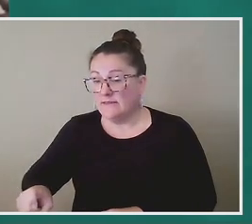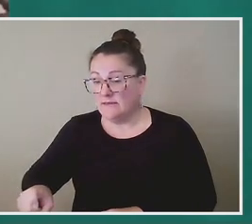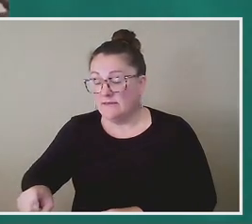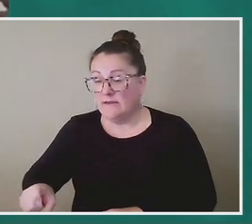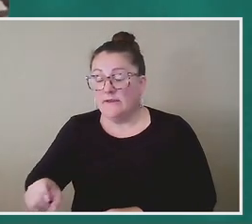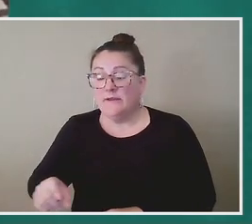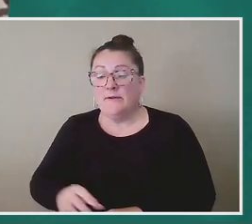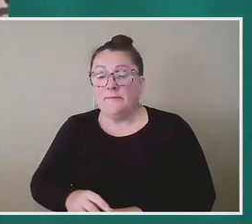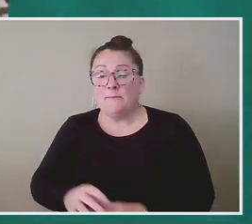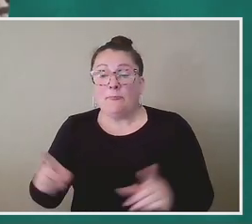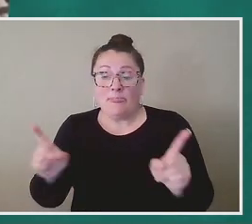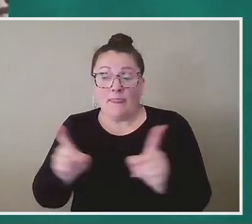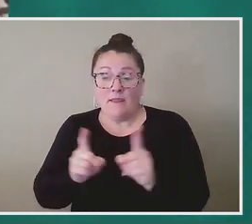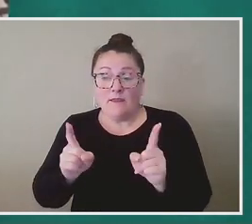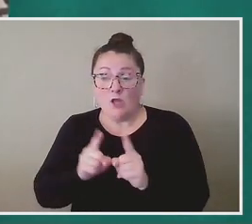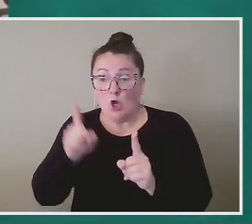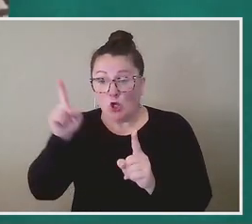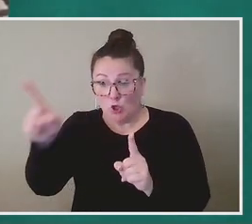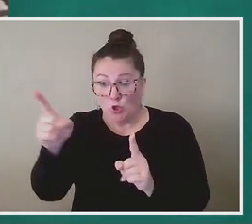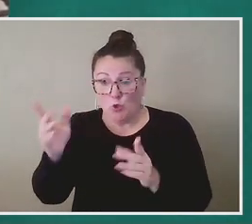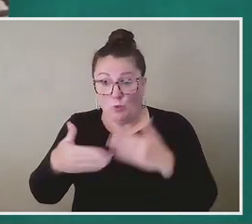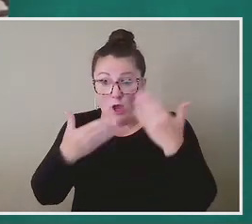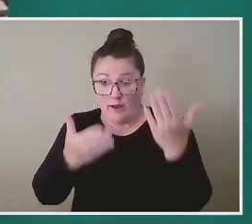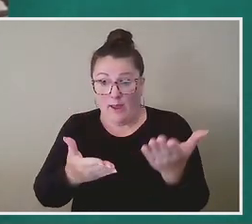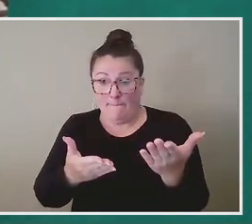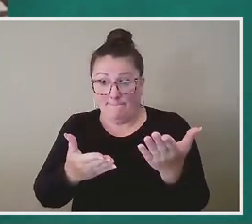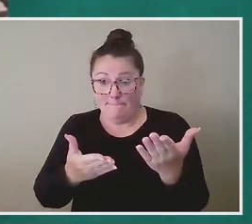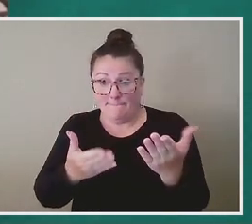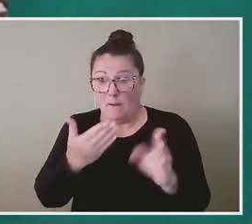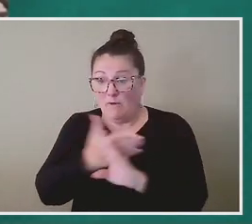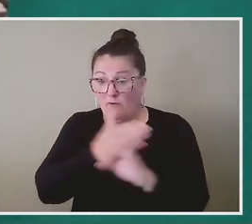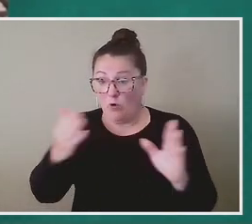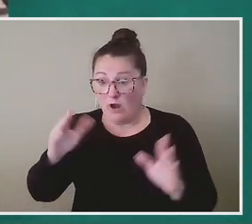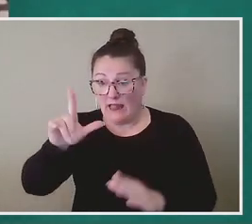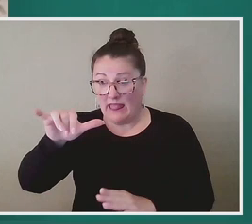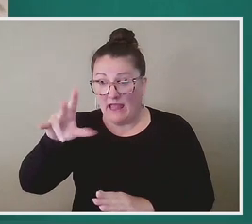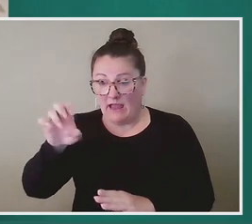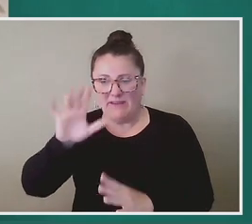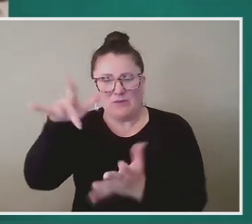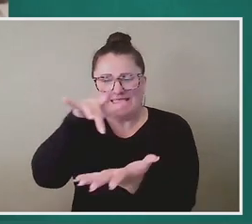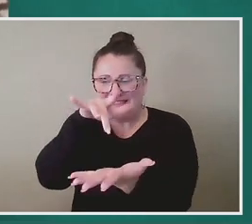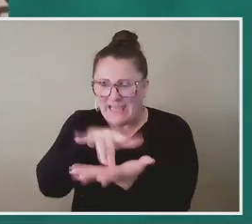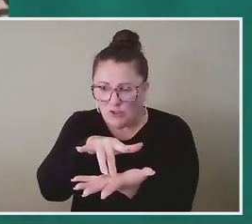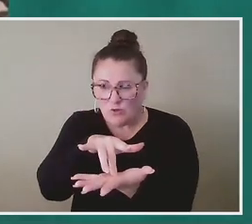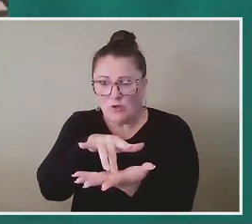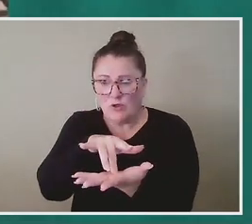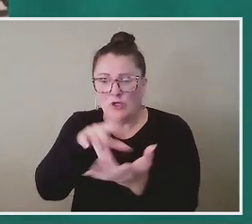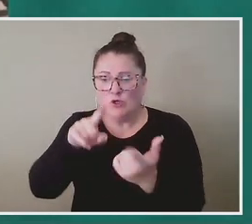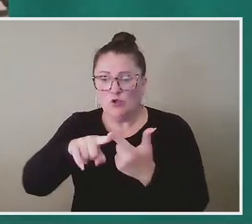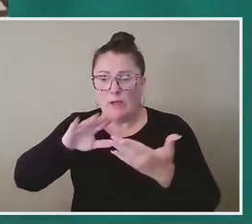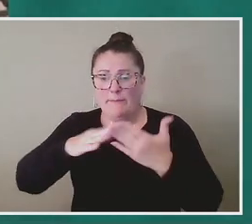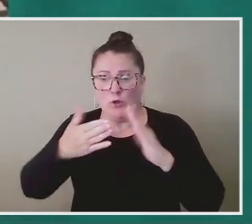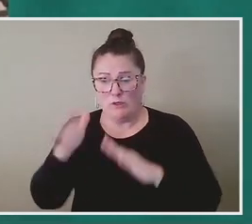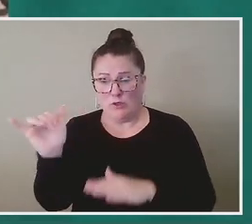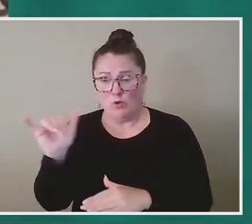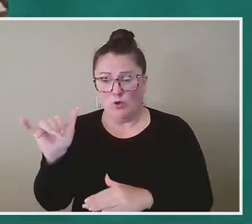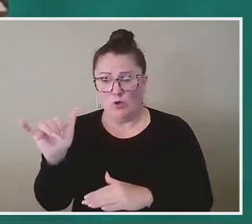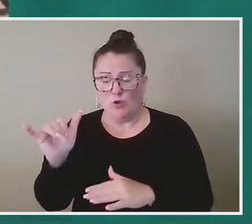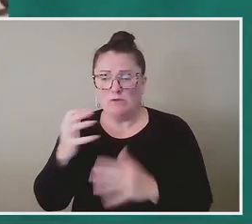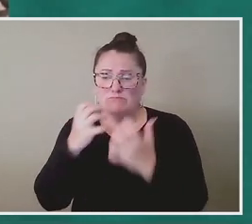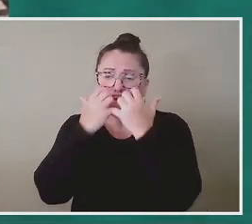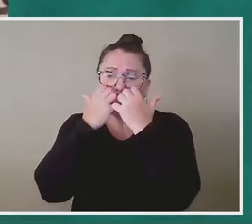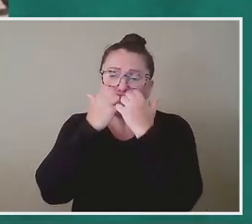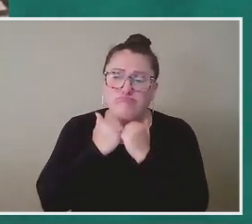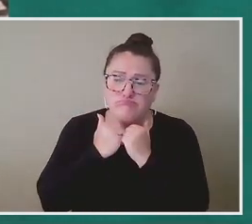uh, to a point that you brought up before we, uh, before we went live, that he was so central, um, to the community and so beloved in the community